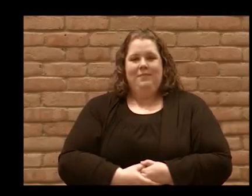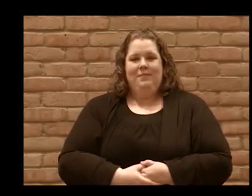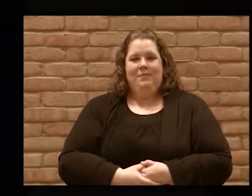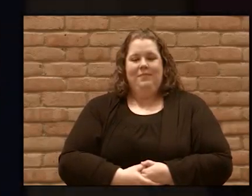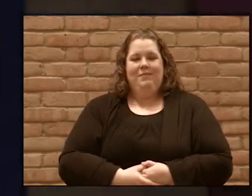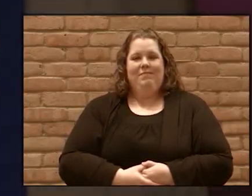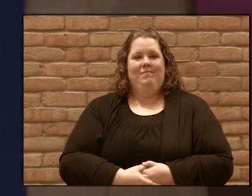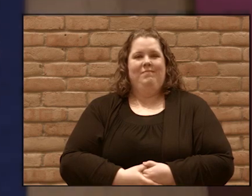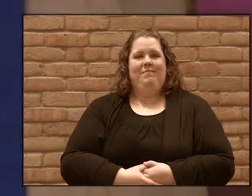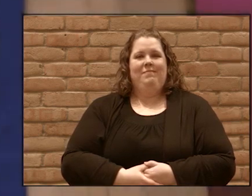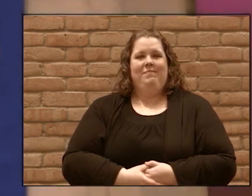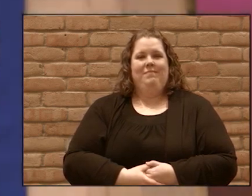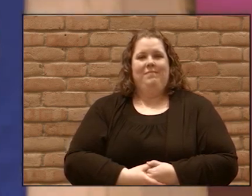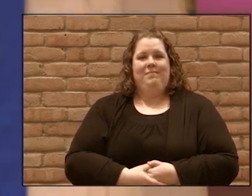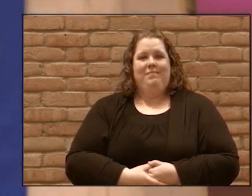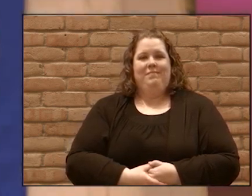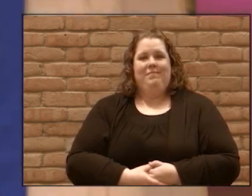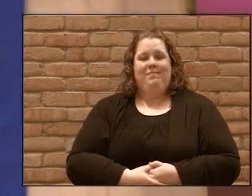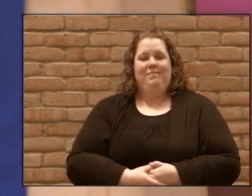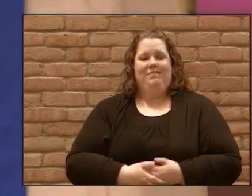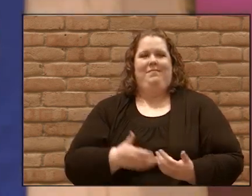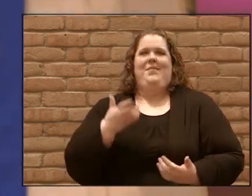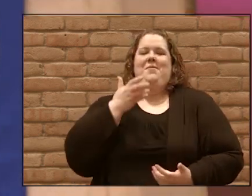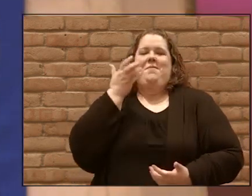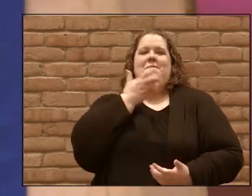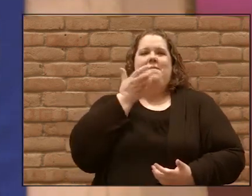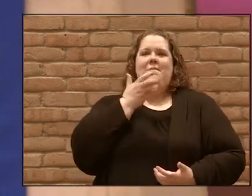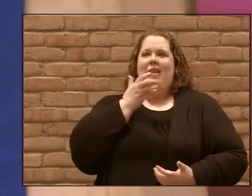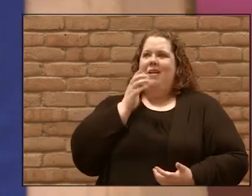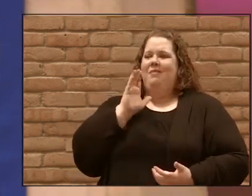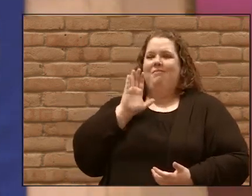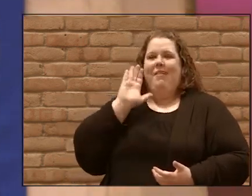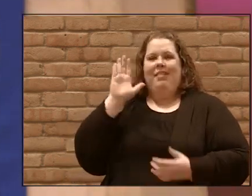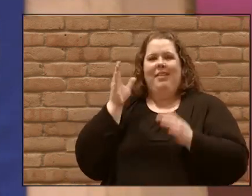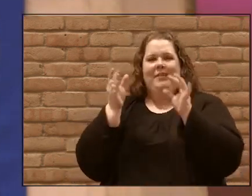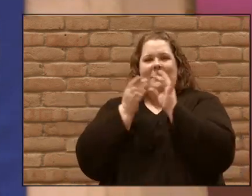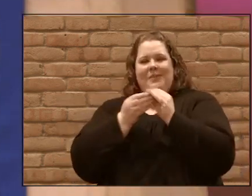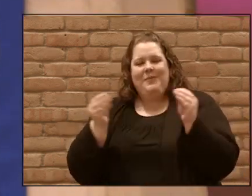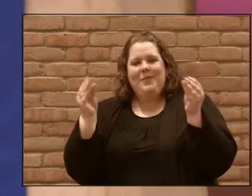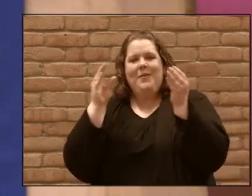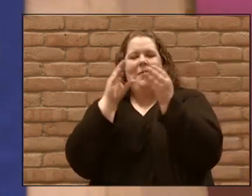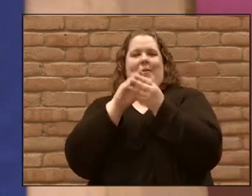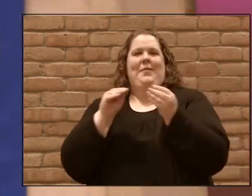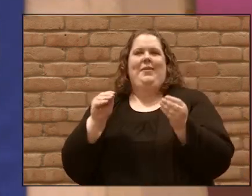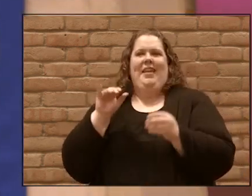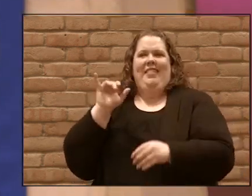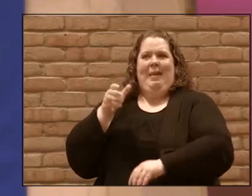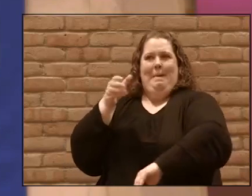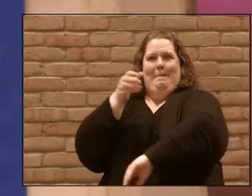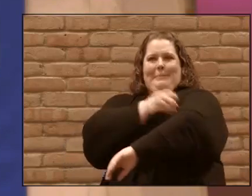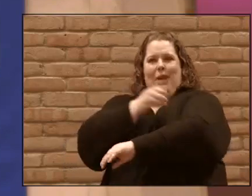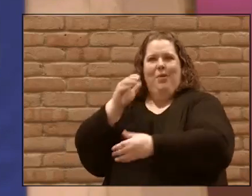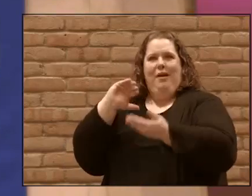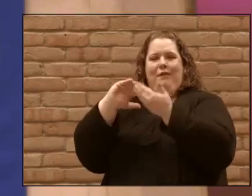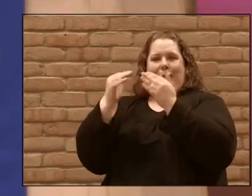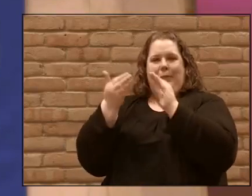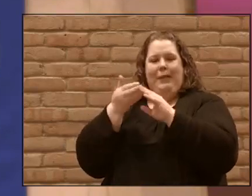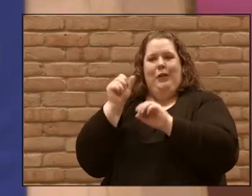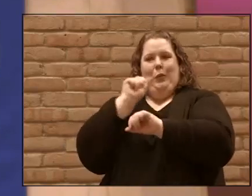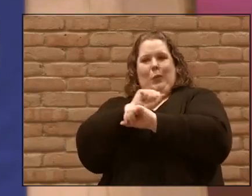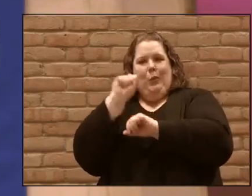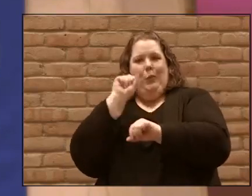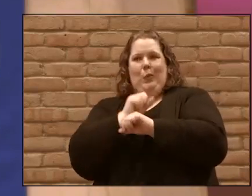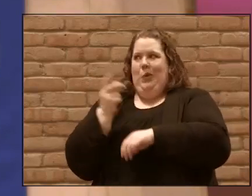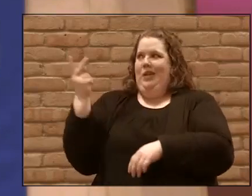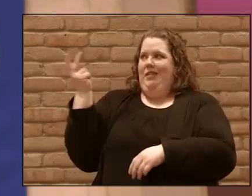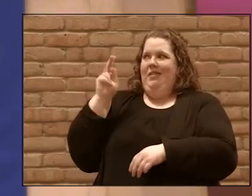what an incredible story of the power of community at work in the life of Dave